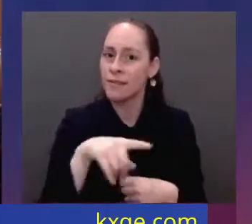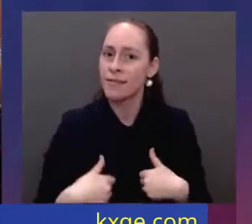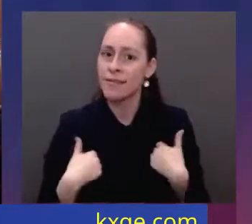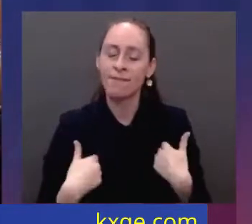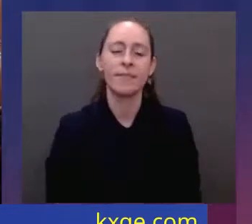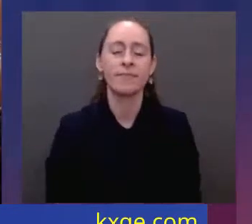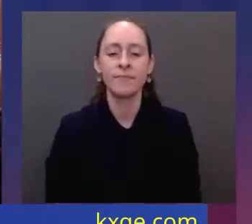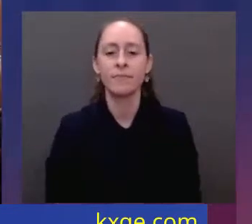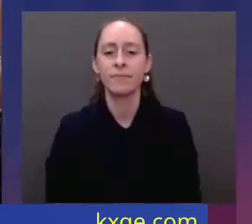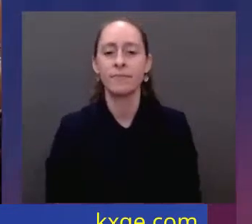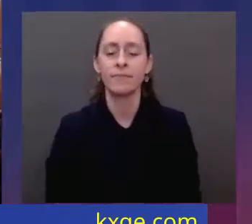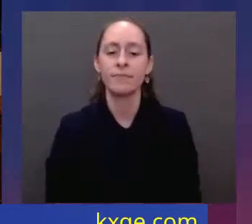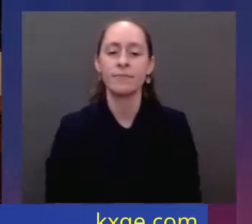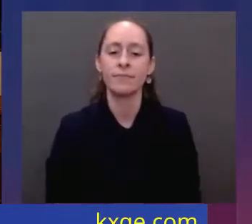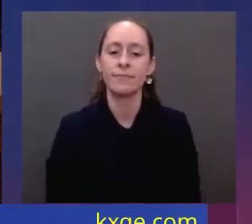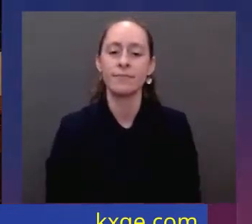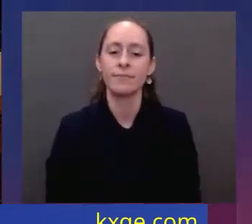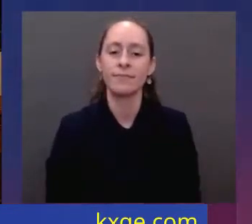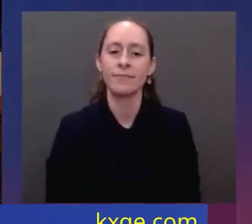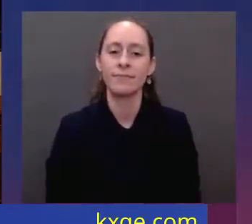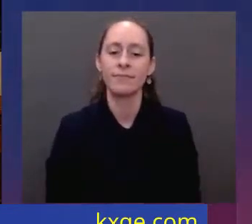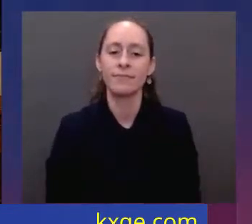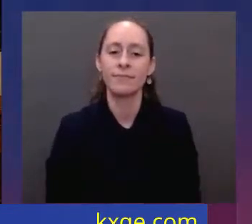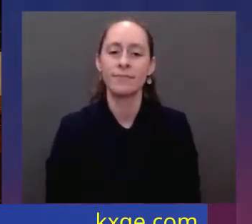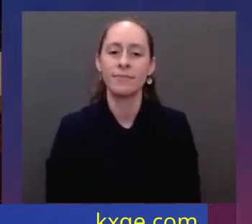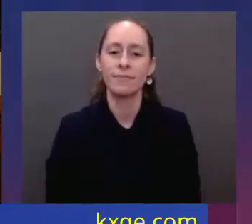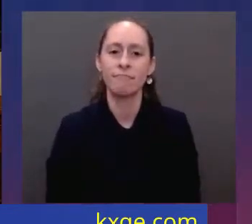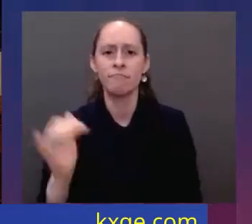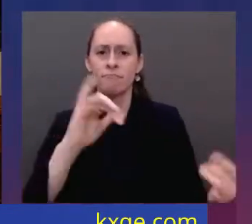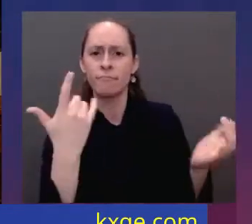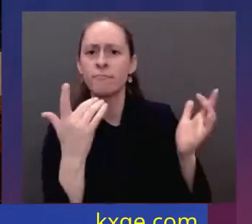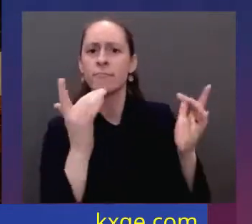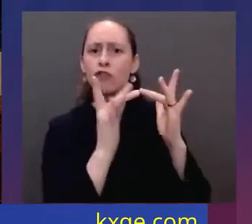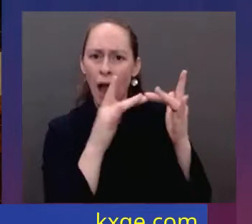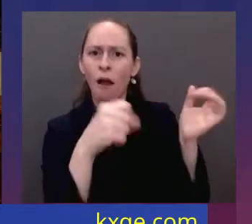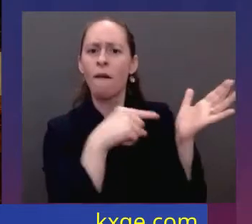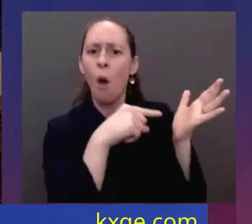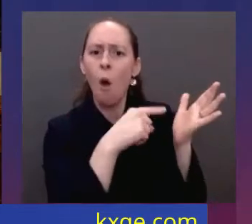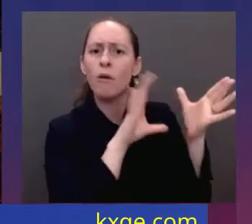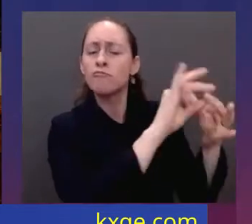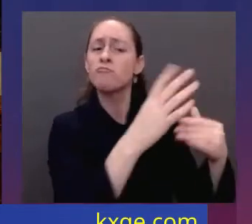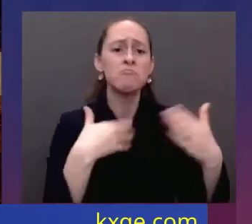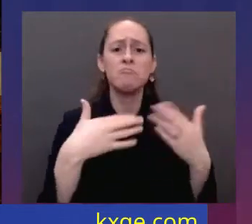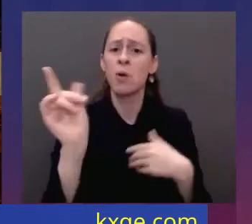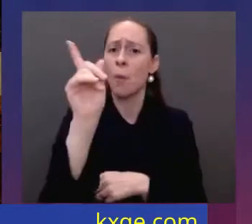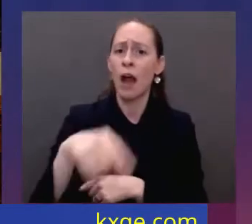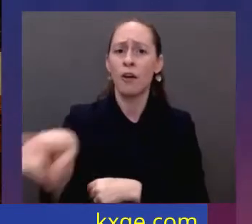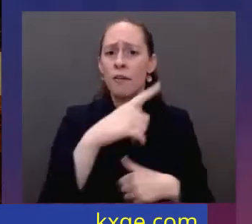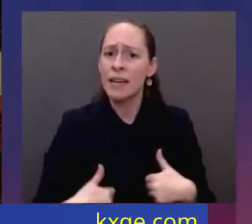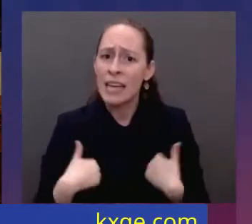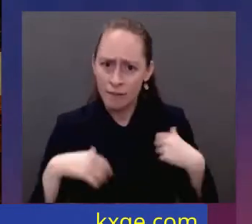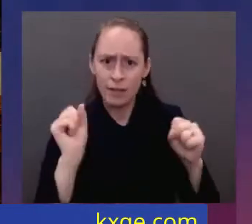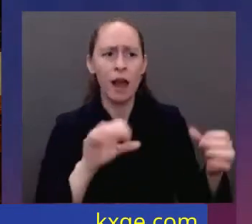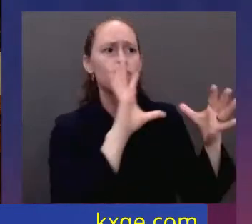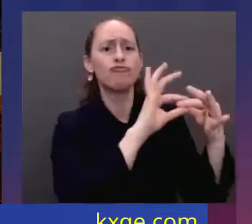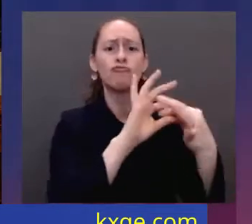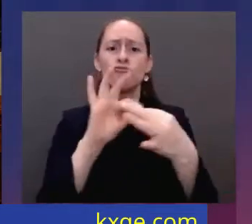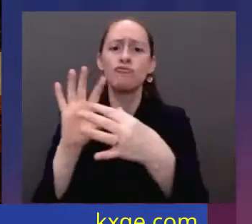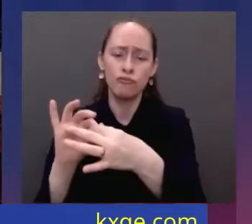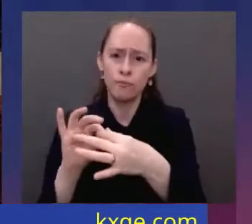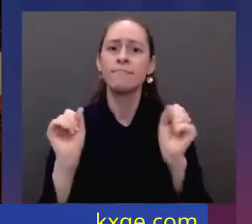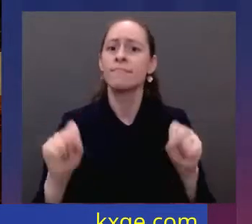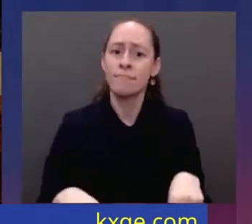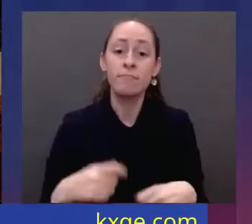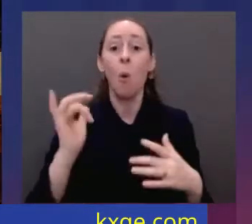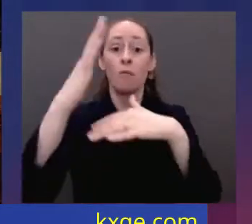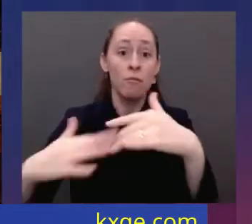high-speed internet for every American, rural, suburban, urban, and tribal communities. 4,000 projects have already been announced. Many of you have